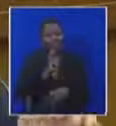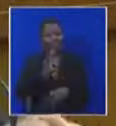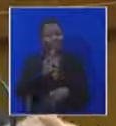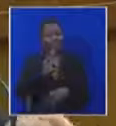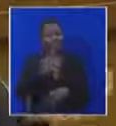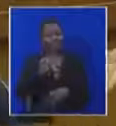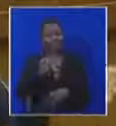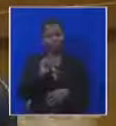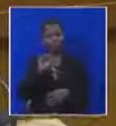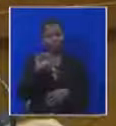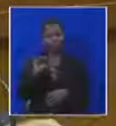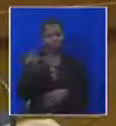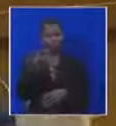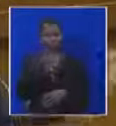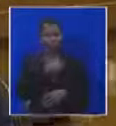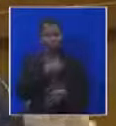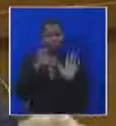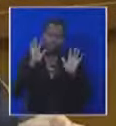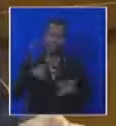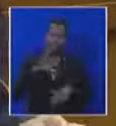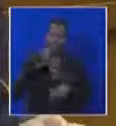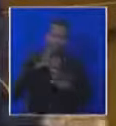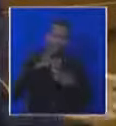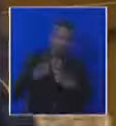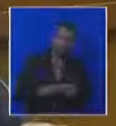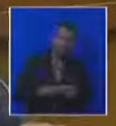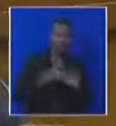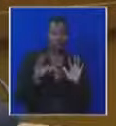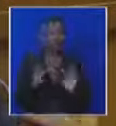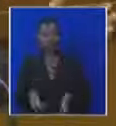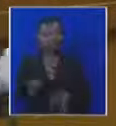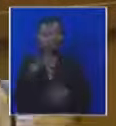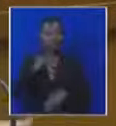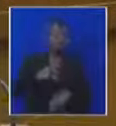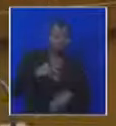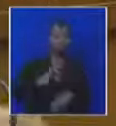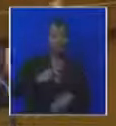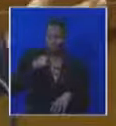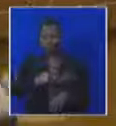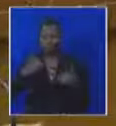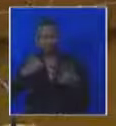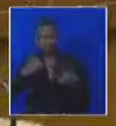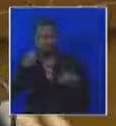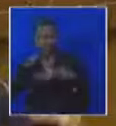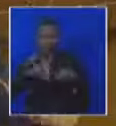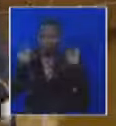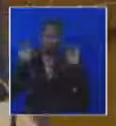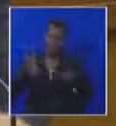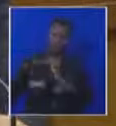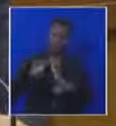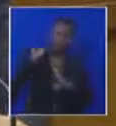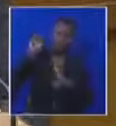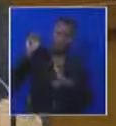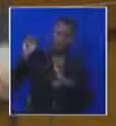minister. More excuses, more hand-wringing, more apologies. It's not our fault. We're buffeted by outside